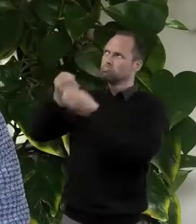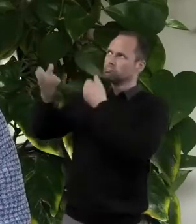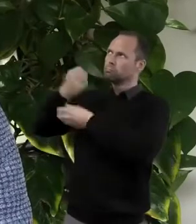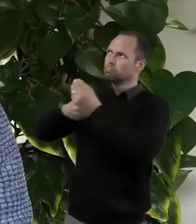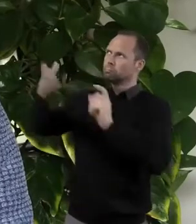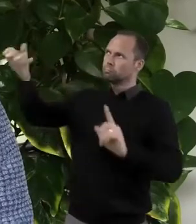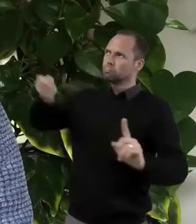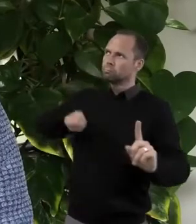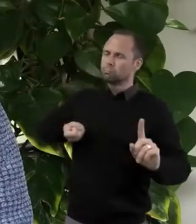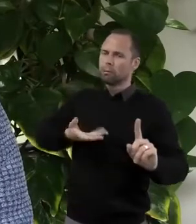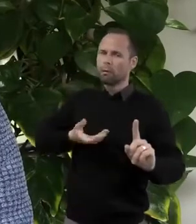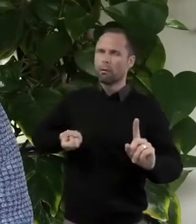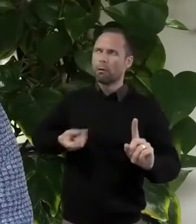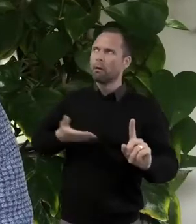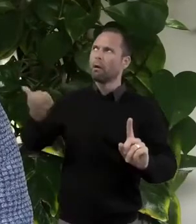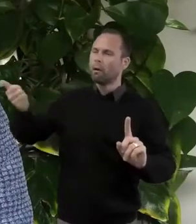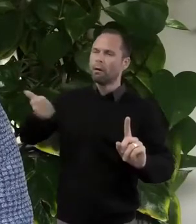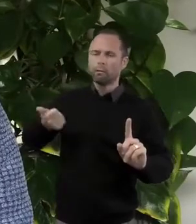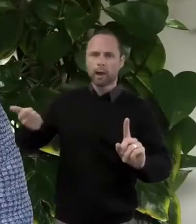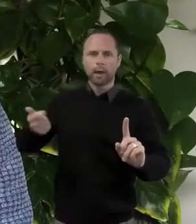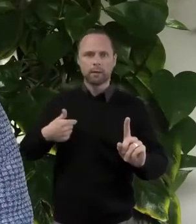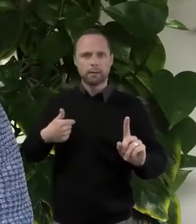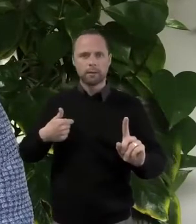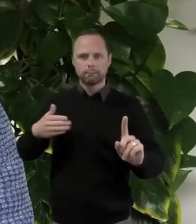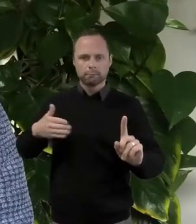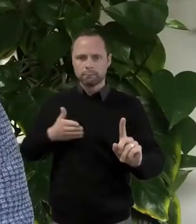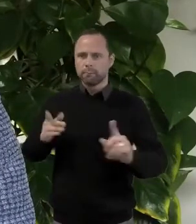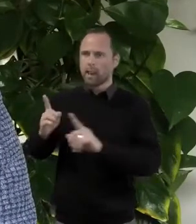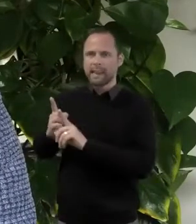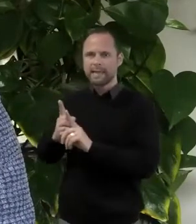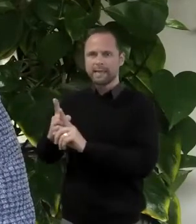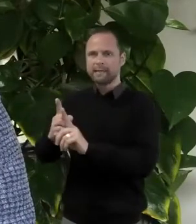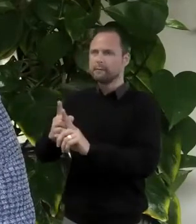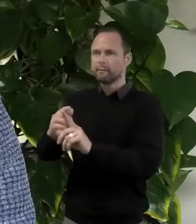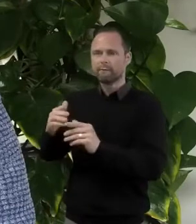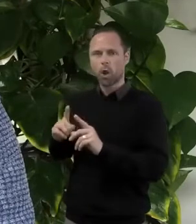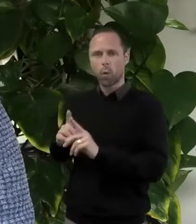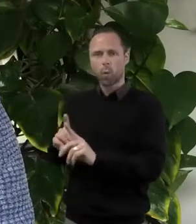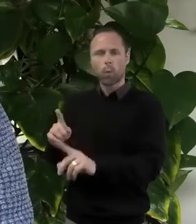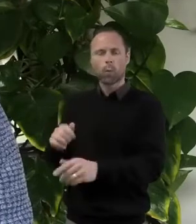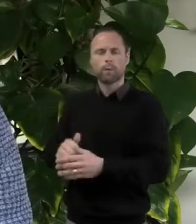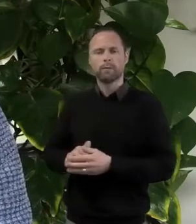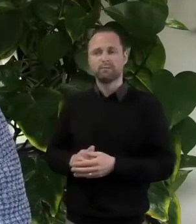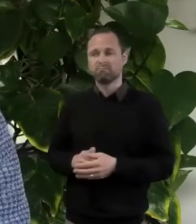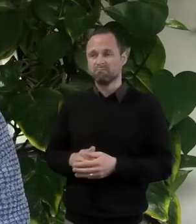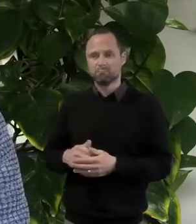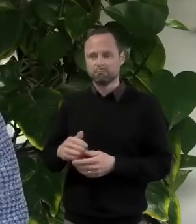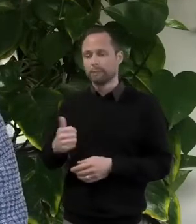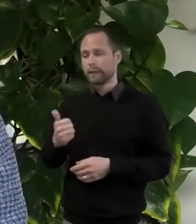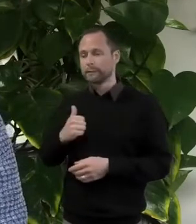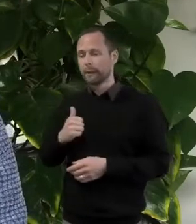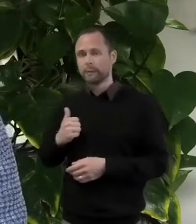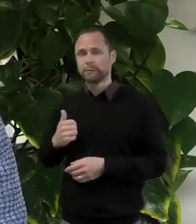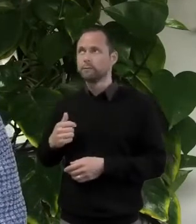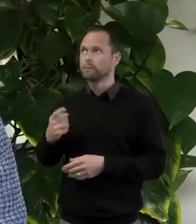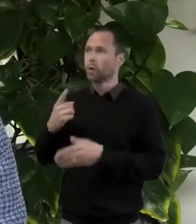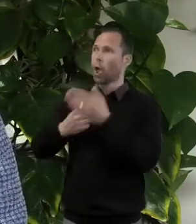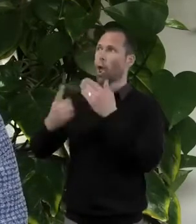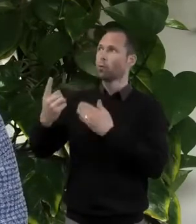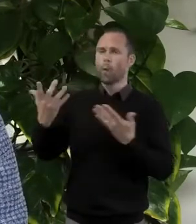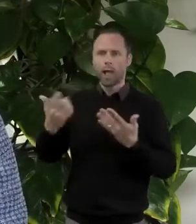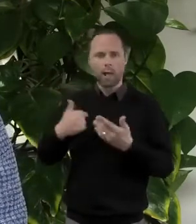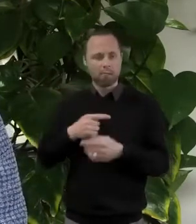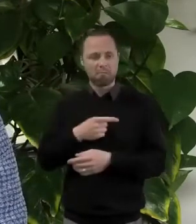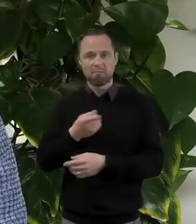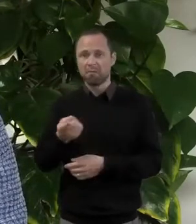And he is in most unexpected places. He is with people that